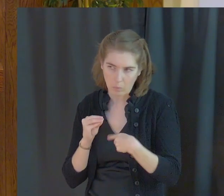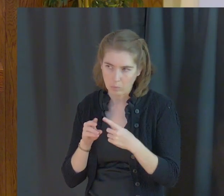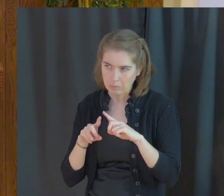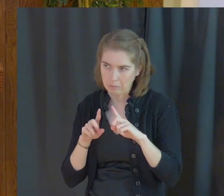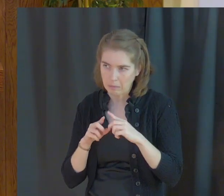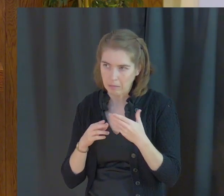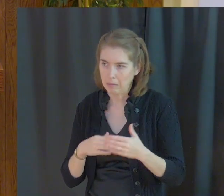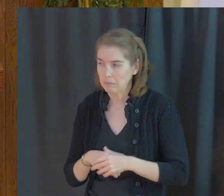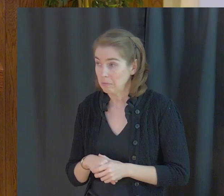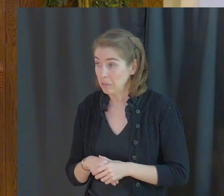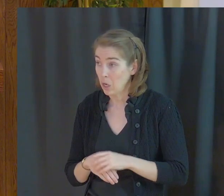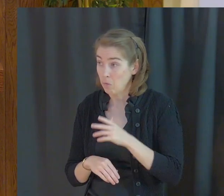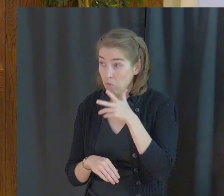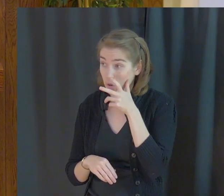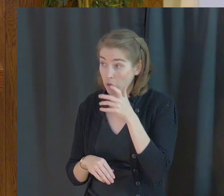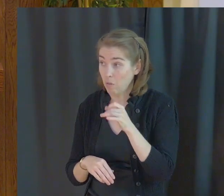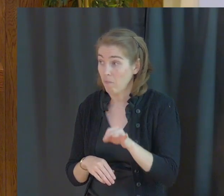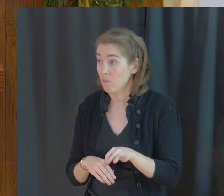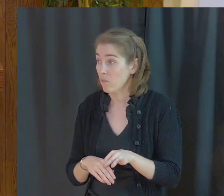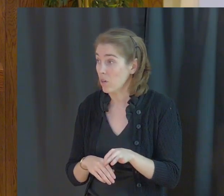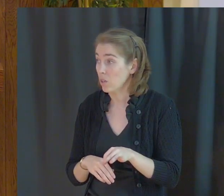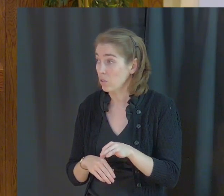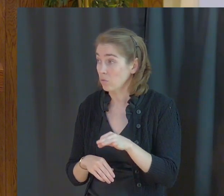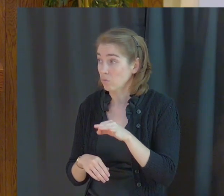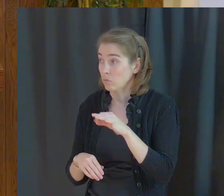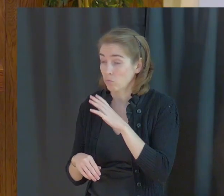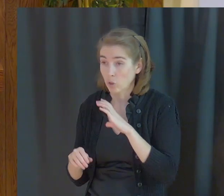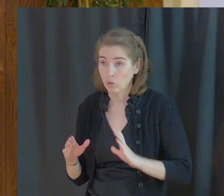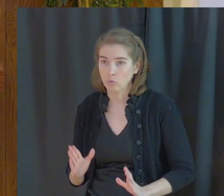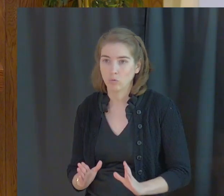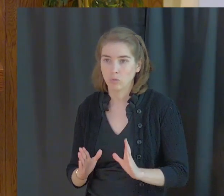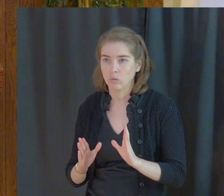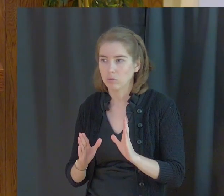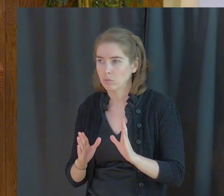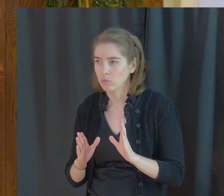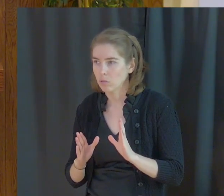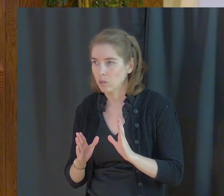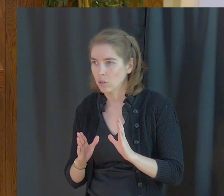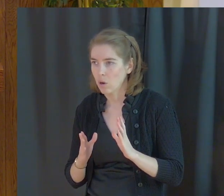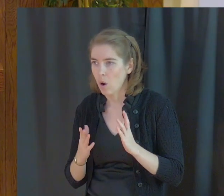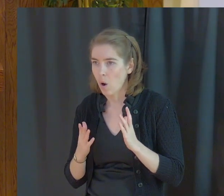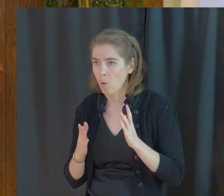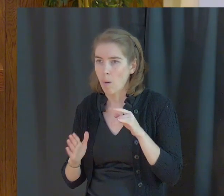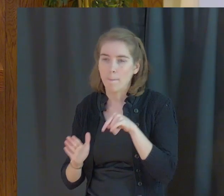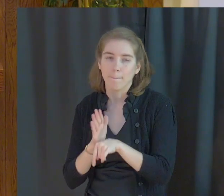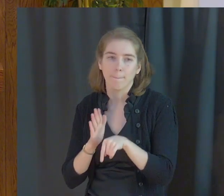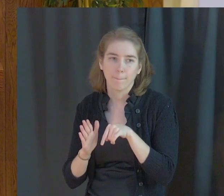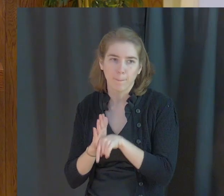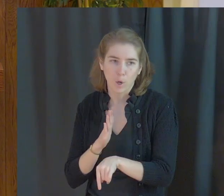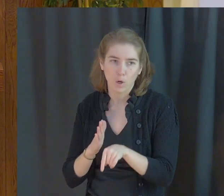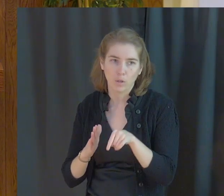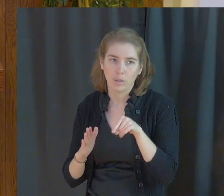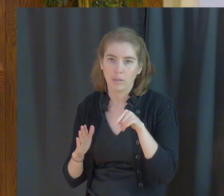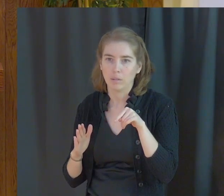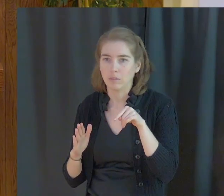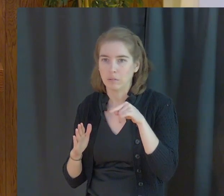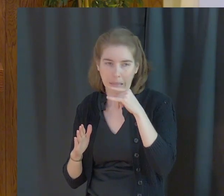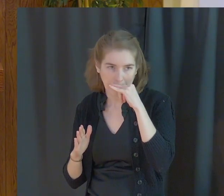I have heard of Christians being accused of burning Rome, murdering children, cannibalism.